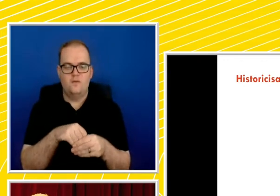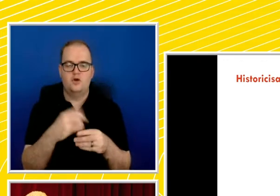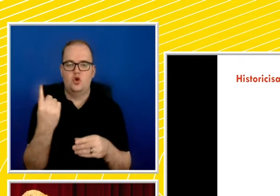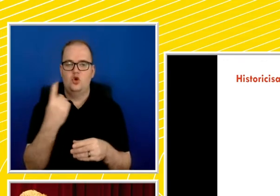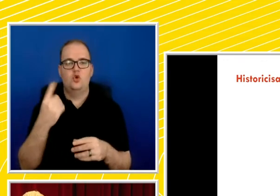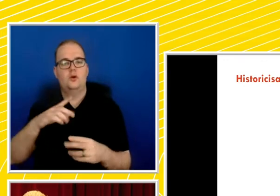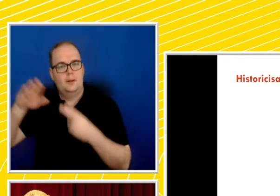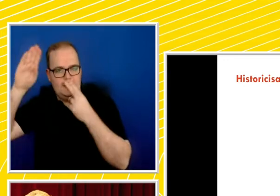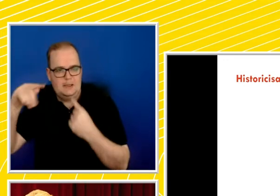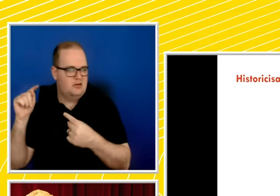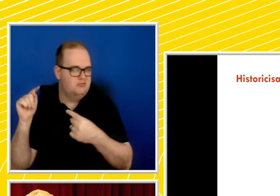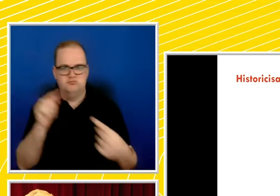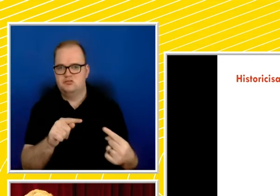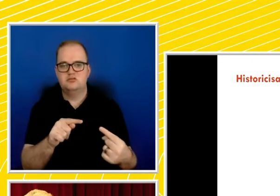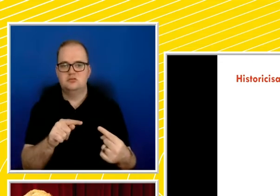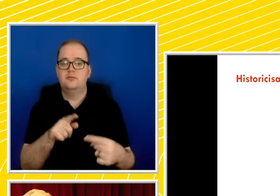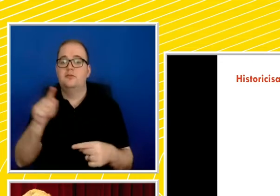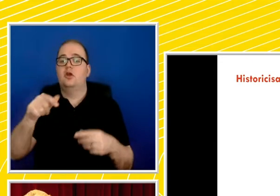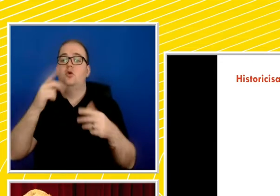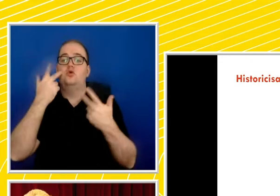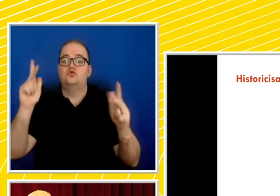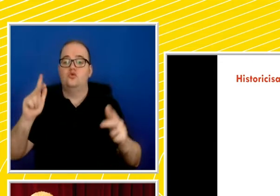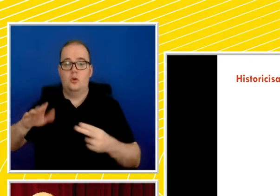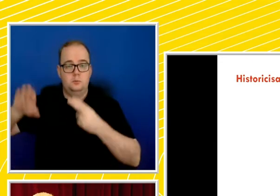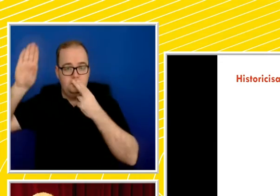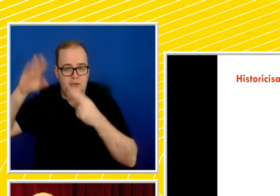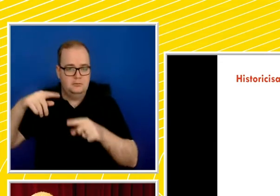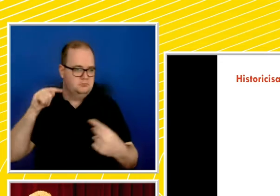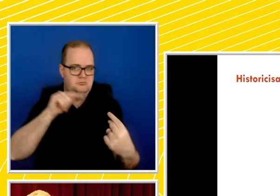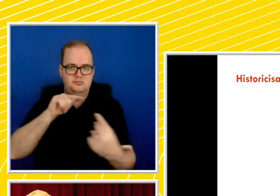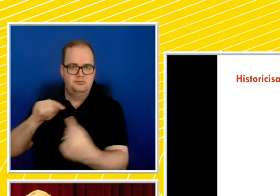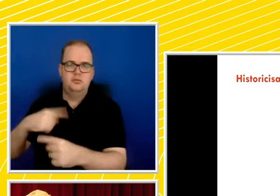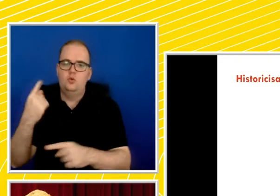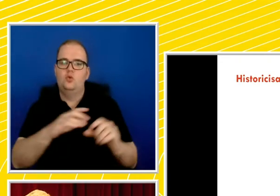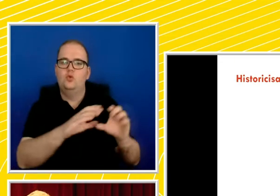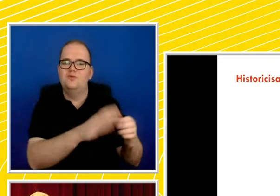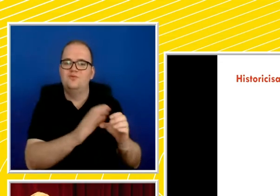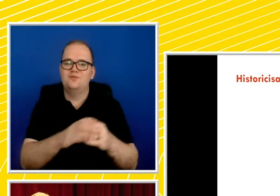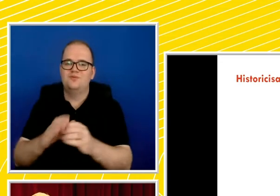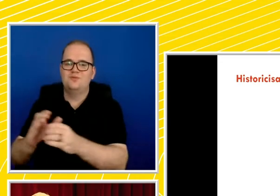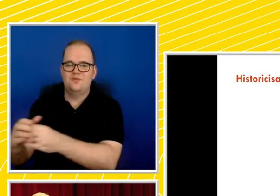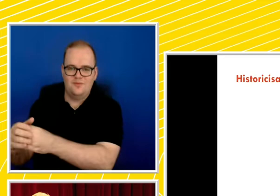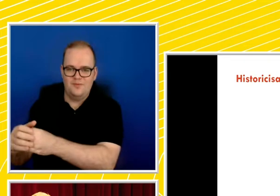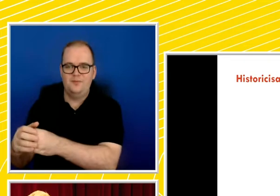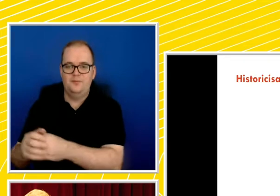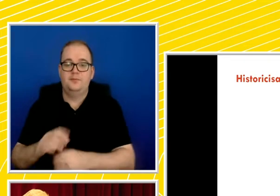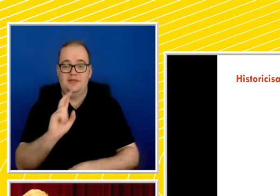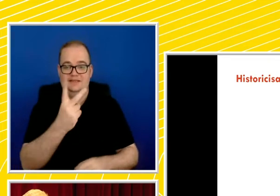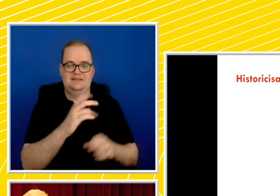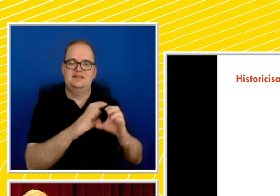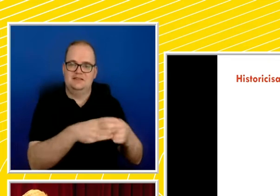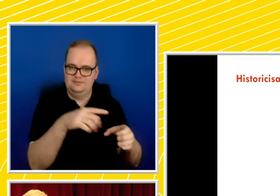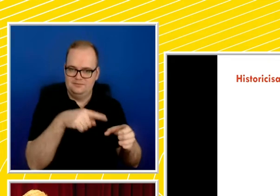diagram indicates is, again, it's a taxonomy of victimology of the Nazi period. We have the direct